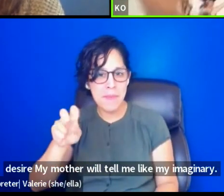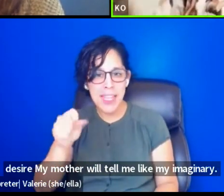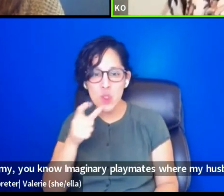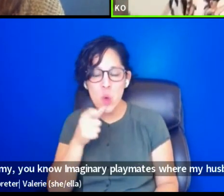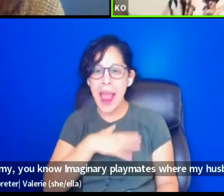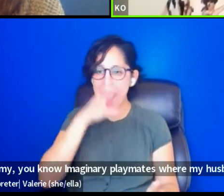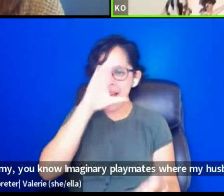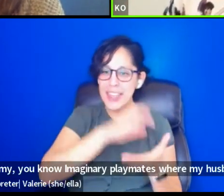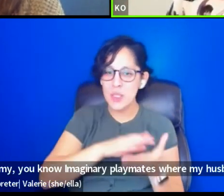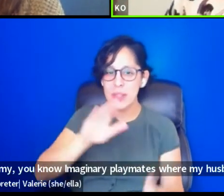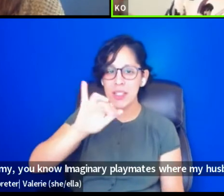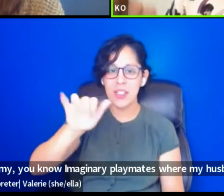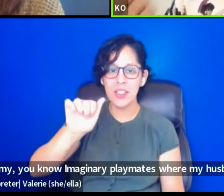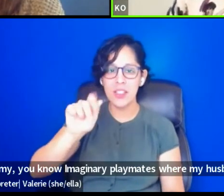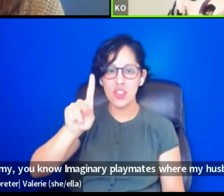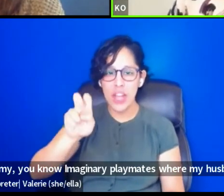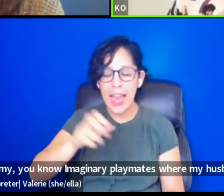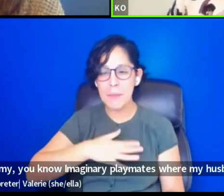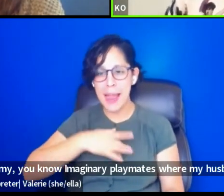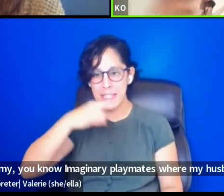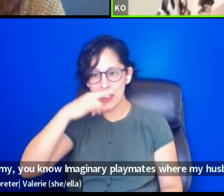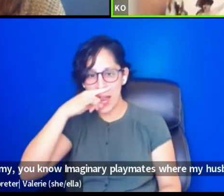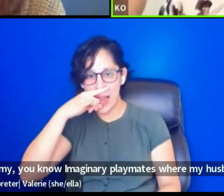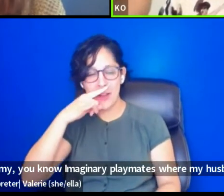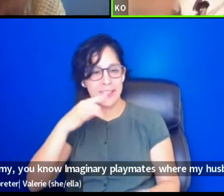my, my child that was named taco.